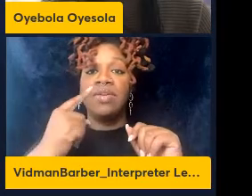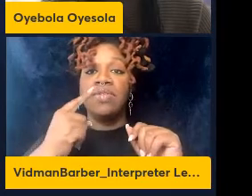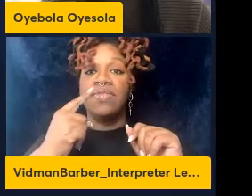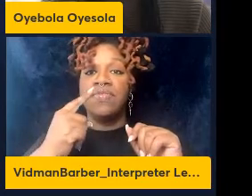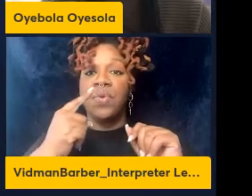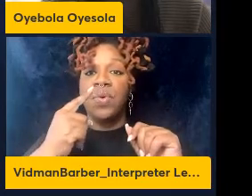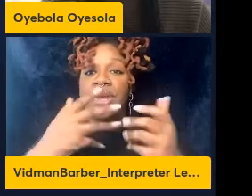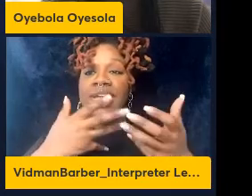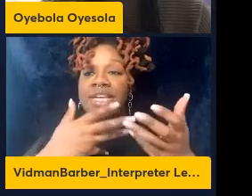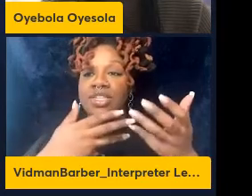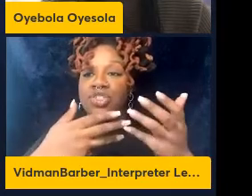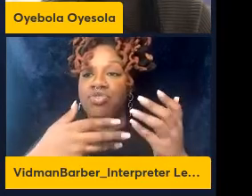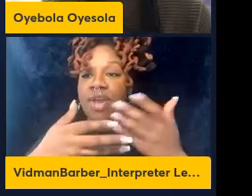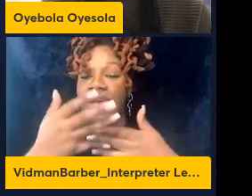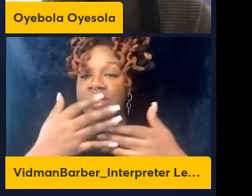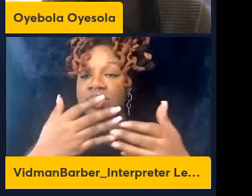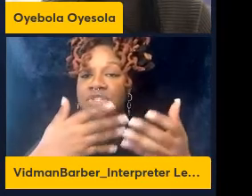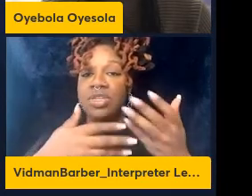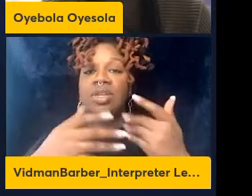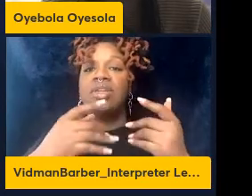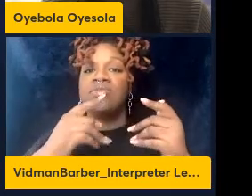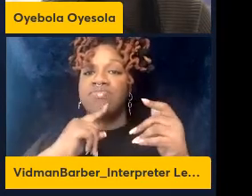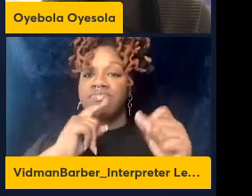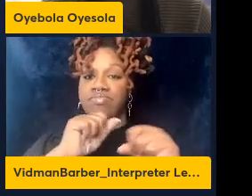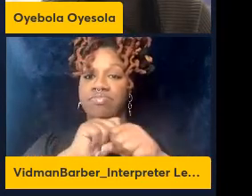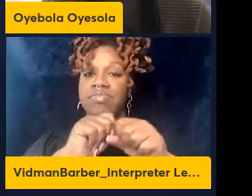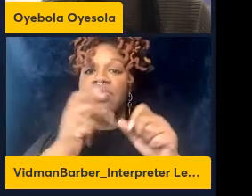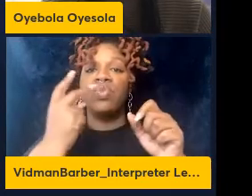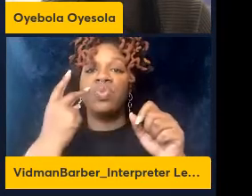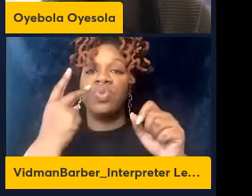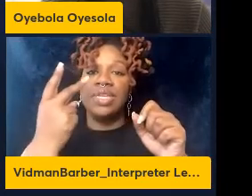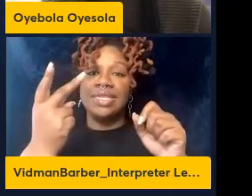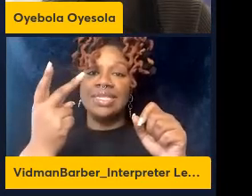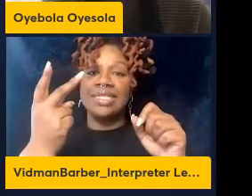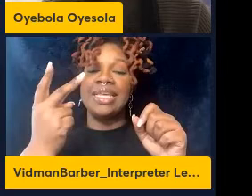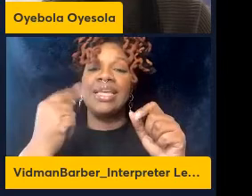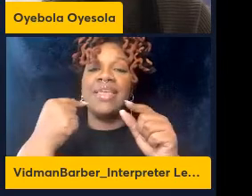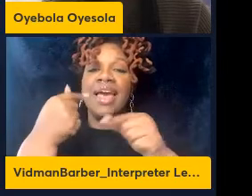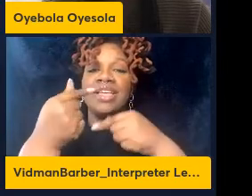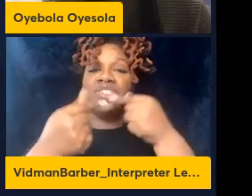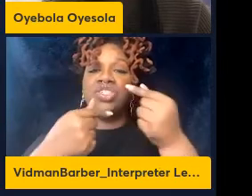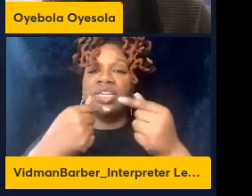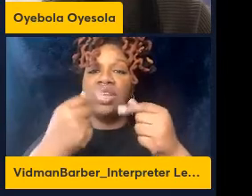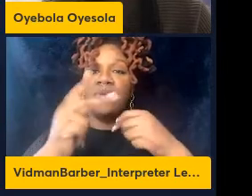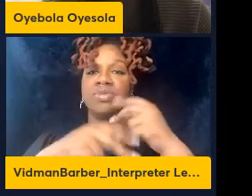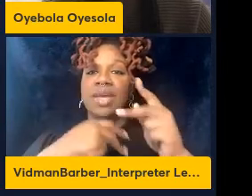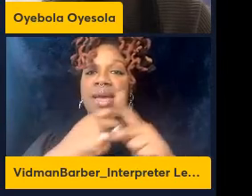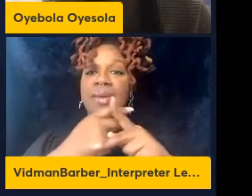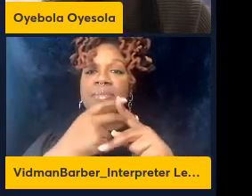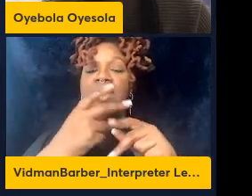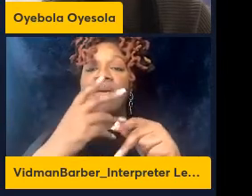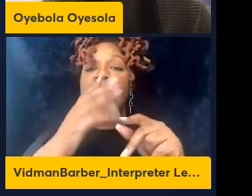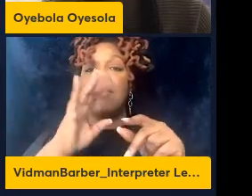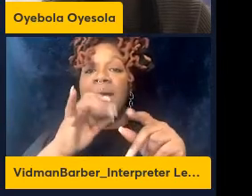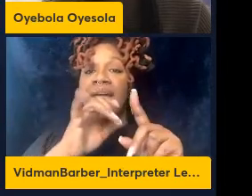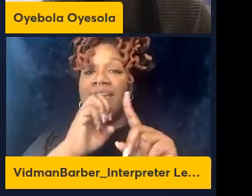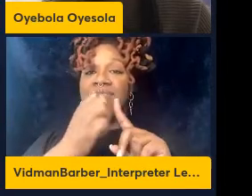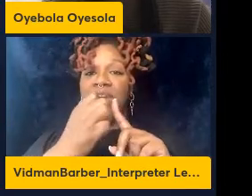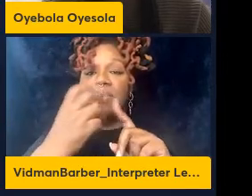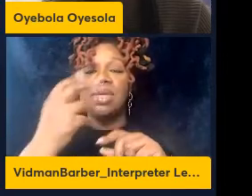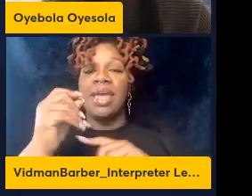interaction and indeed we do see a genotype by environment and by infection